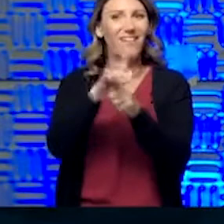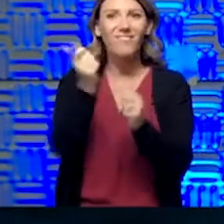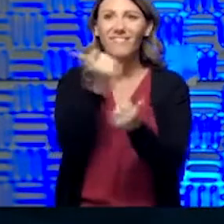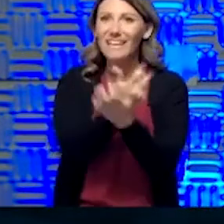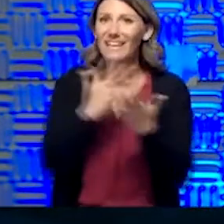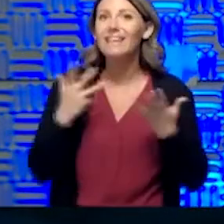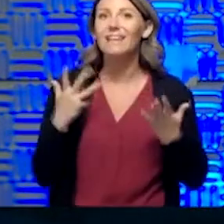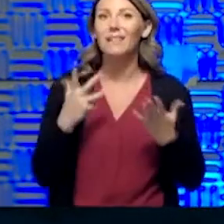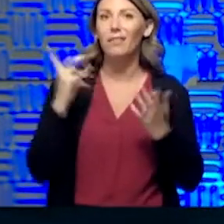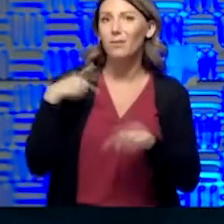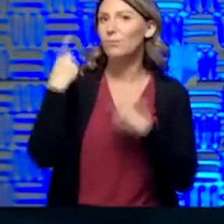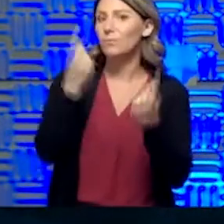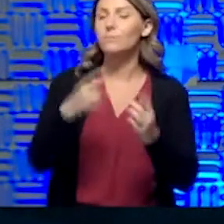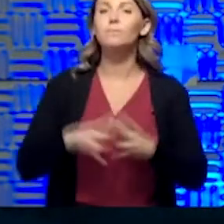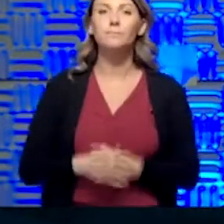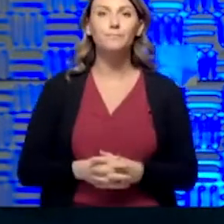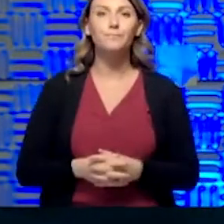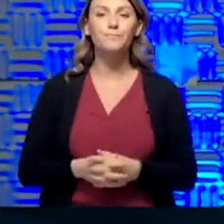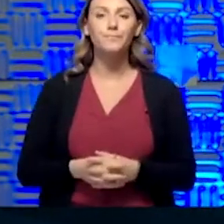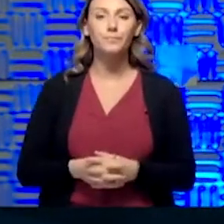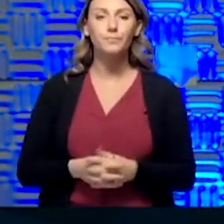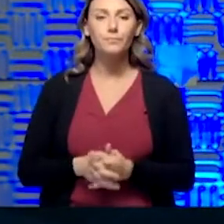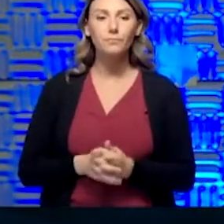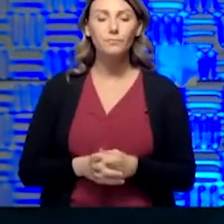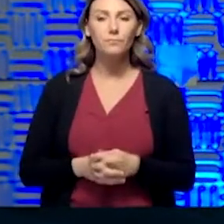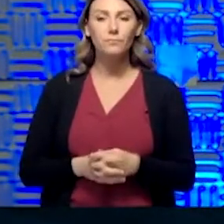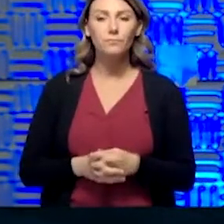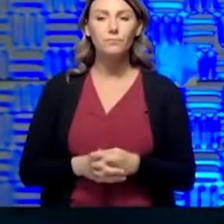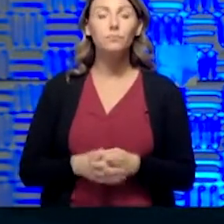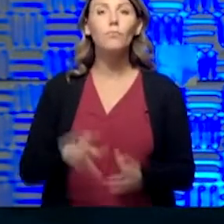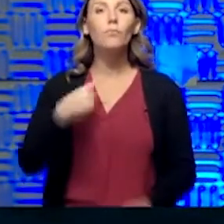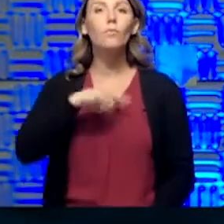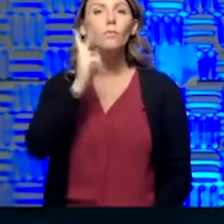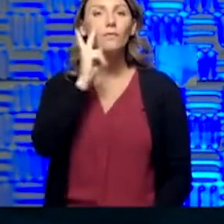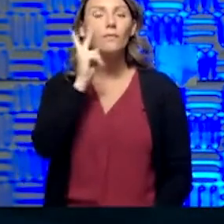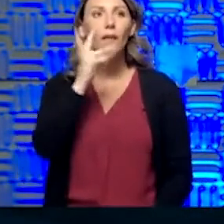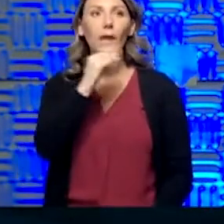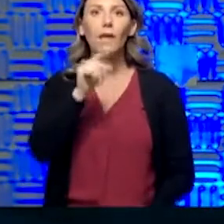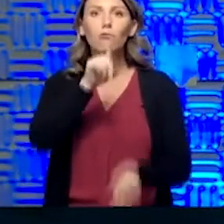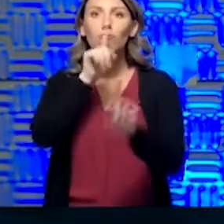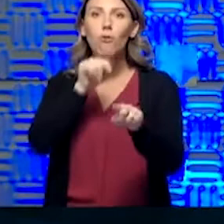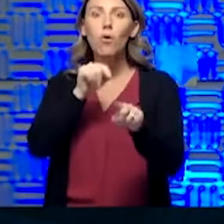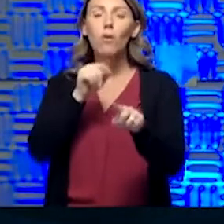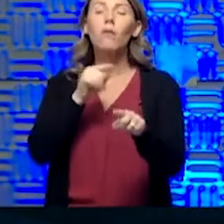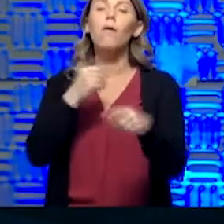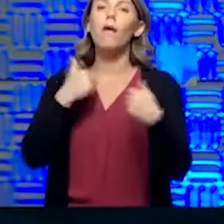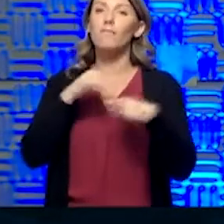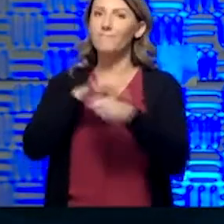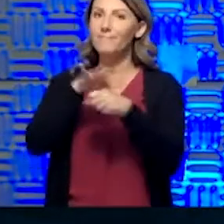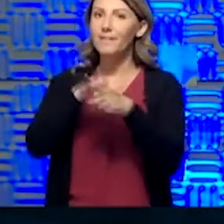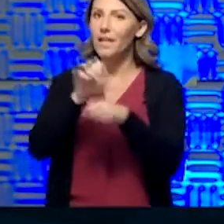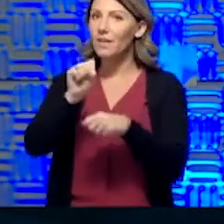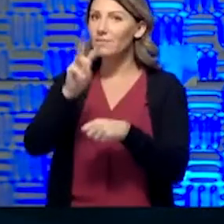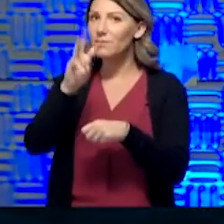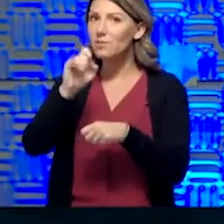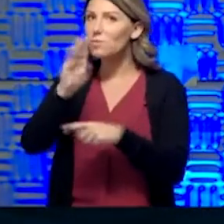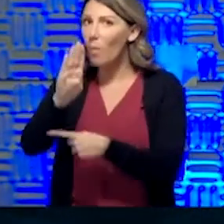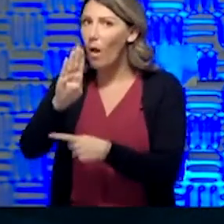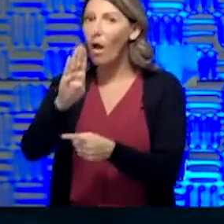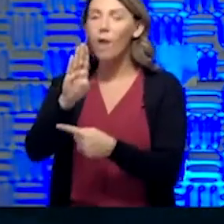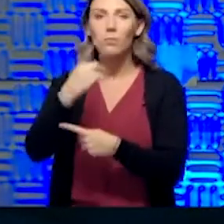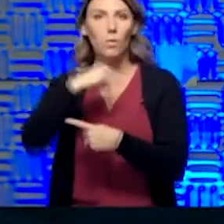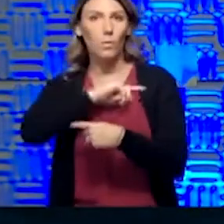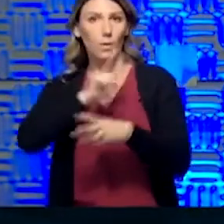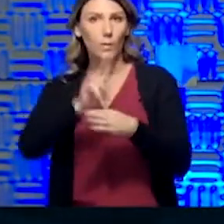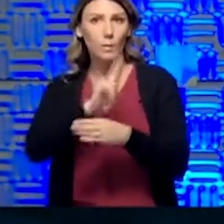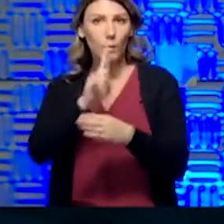the way. We, I think you may have seen, we've ordered and now have enough swabs. We commissioned our dentists in the state to use